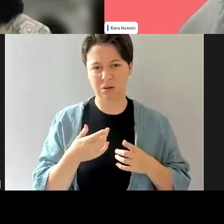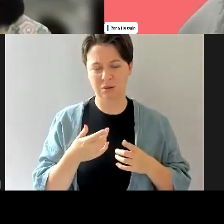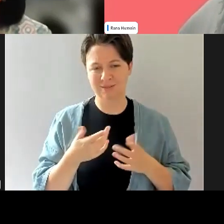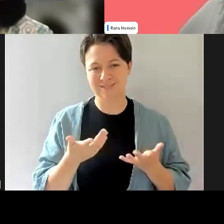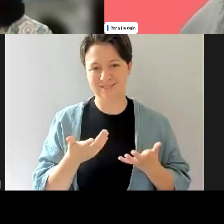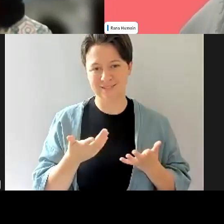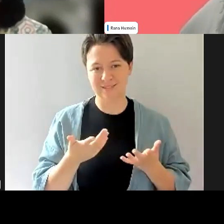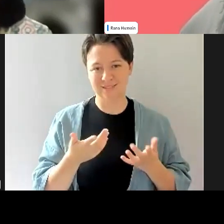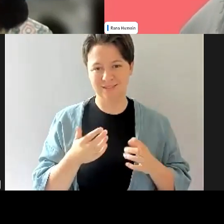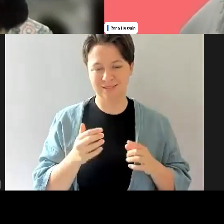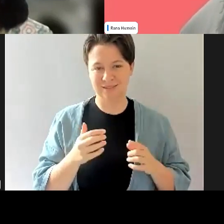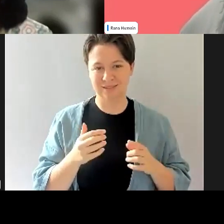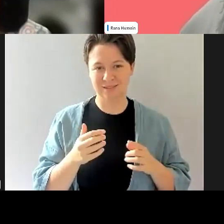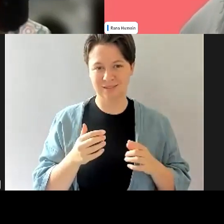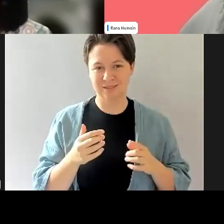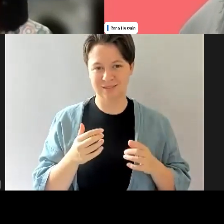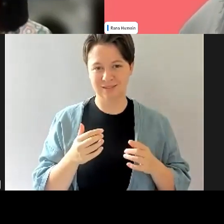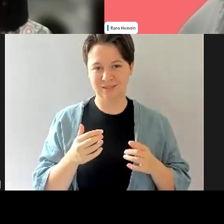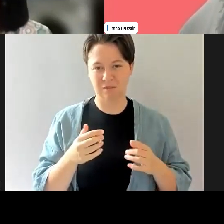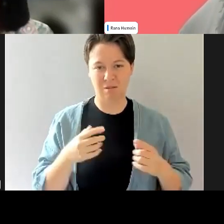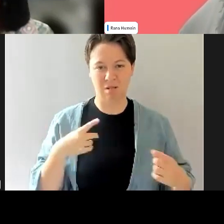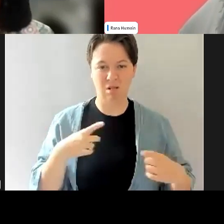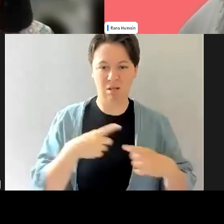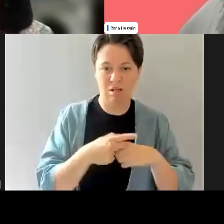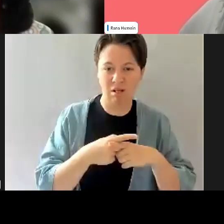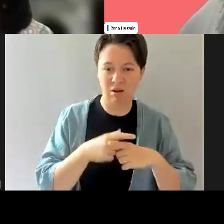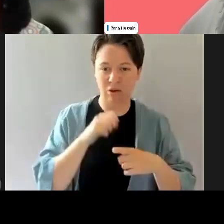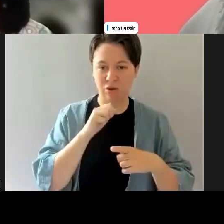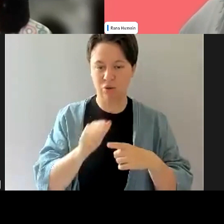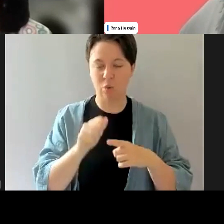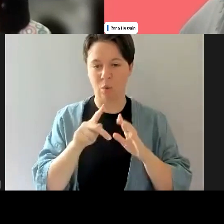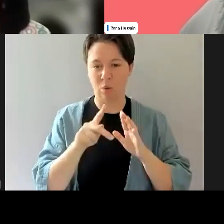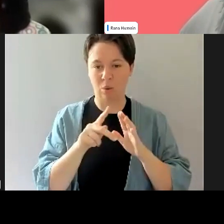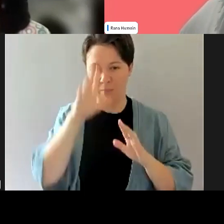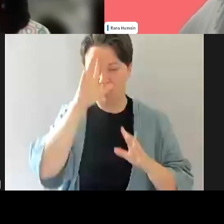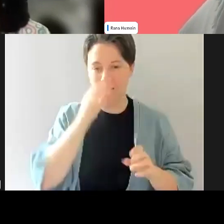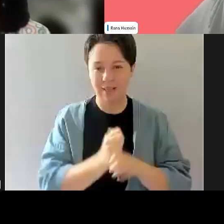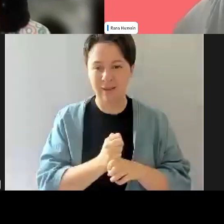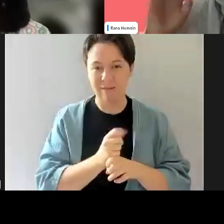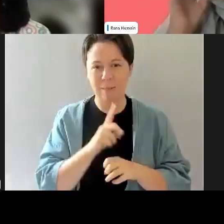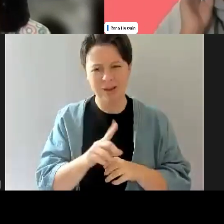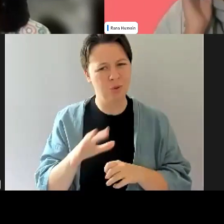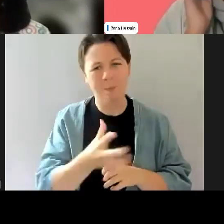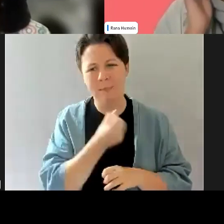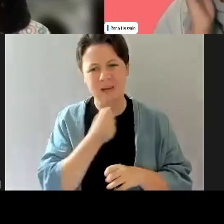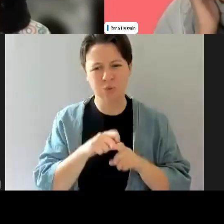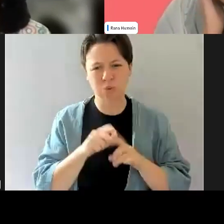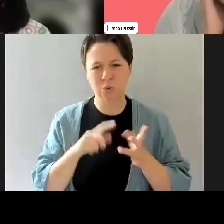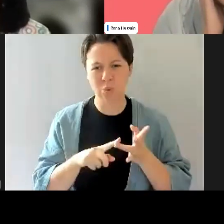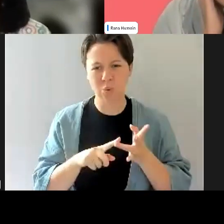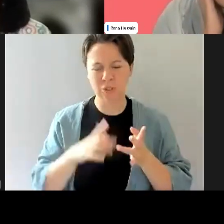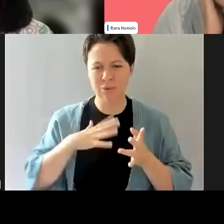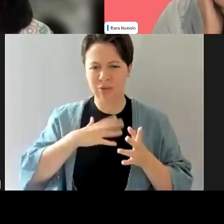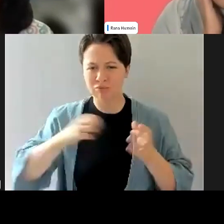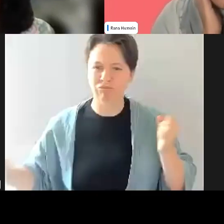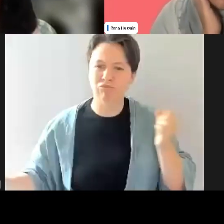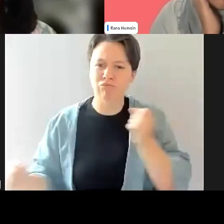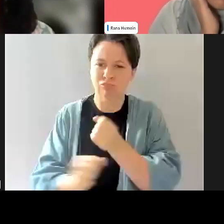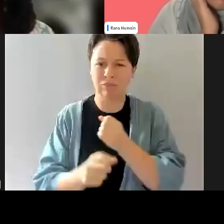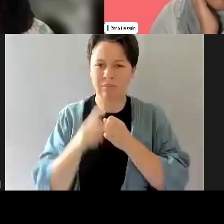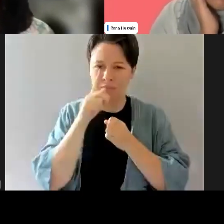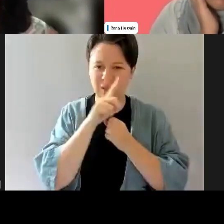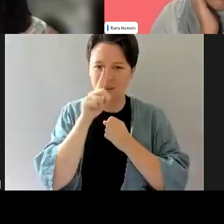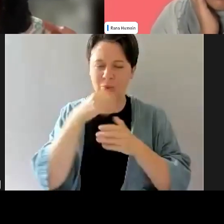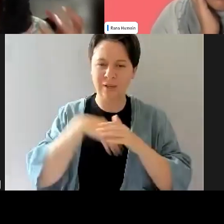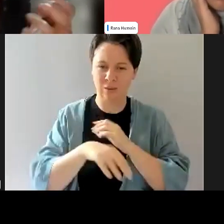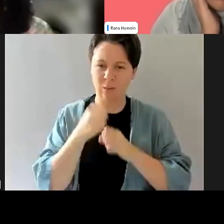working against your own cause, but I don't think that's true because if you don't do that, there's no way that you will be able to bring them within the fold of the club or the